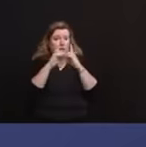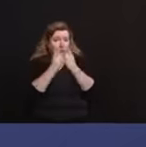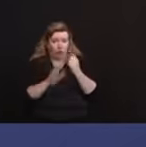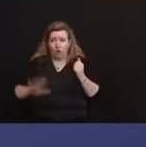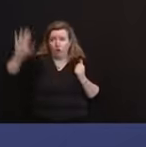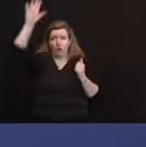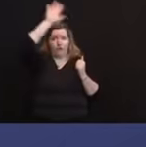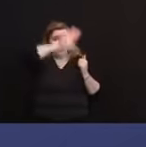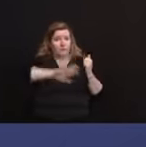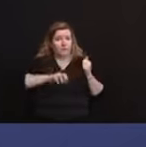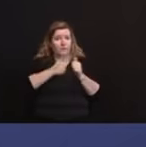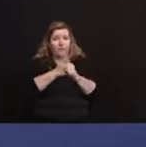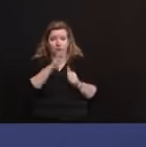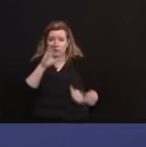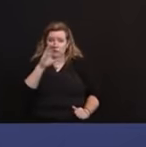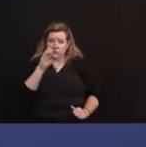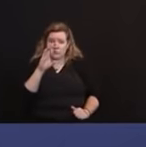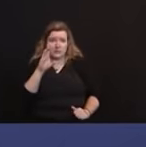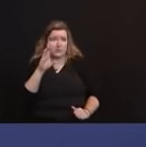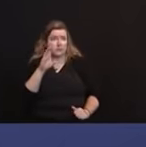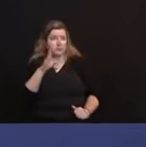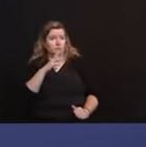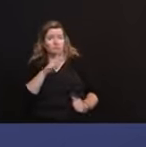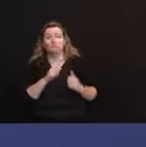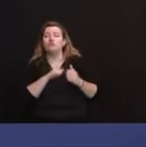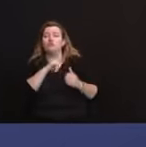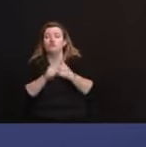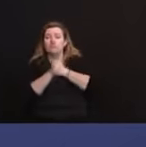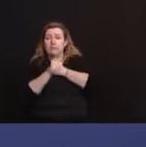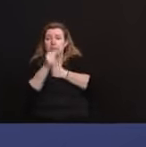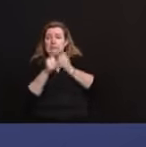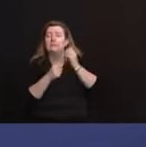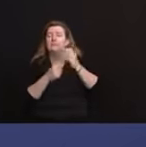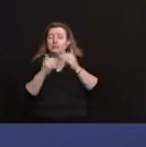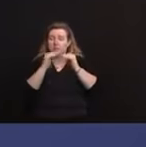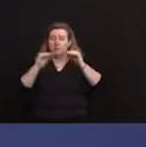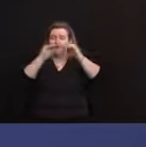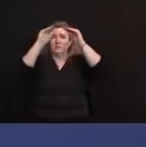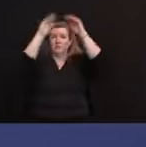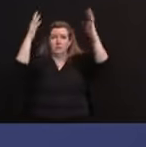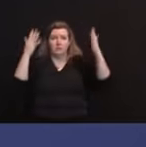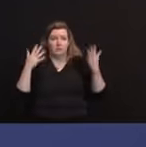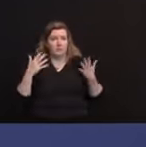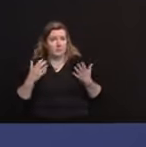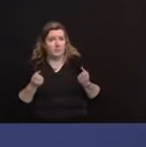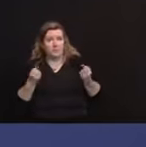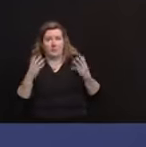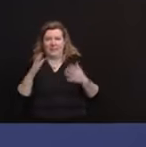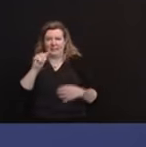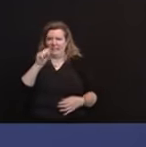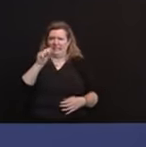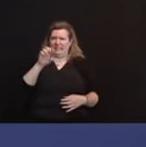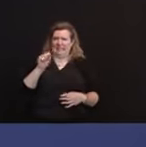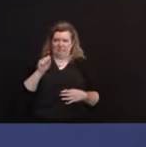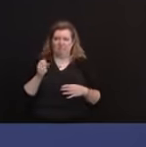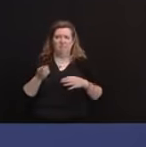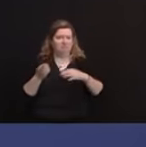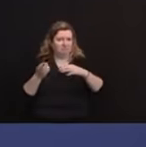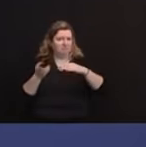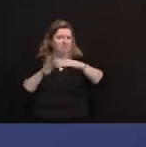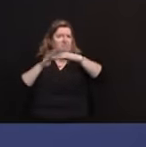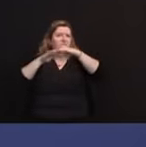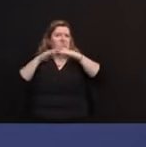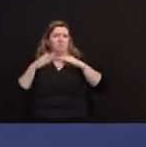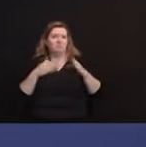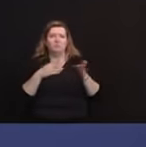risk priority levels because there are so many cases, so they've pivoted to